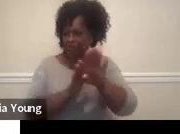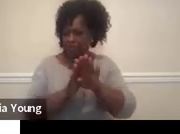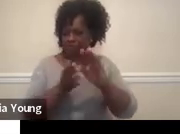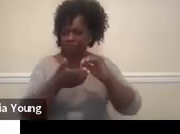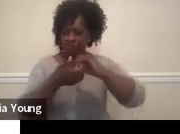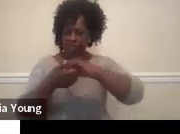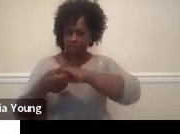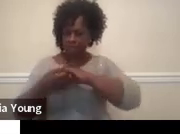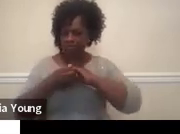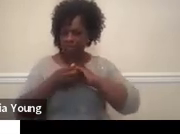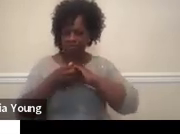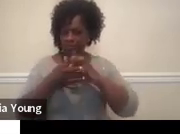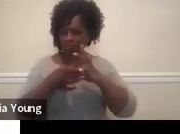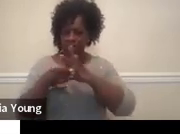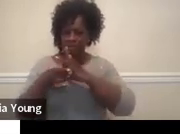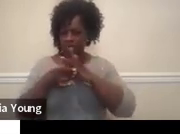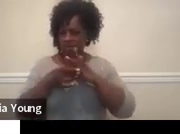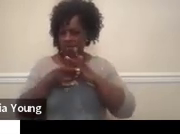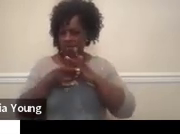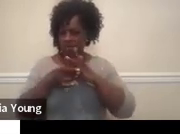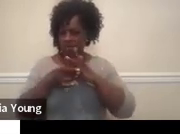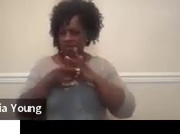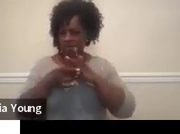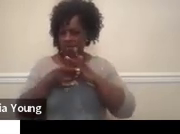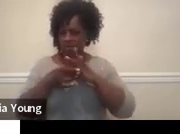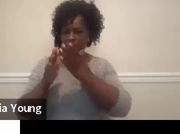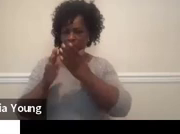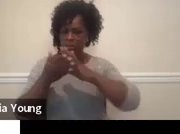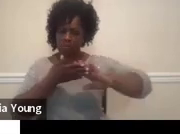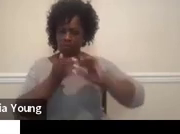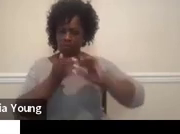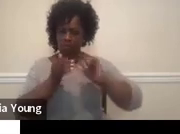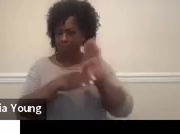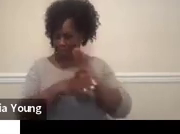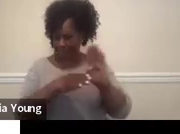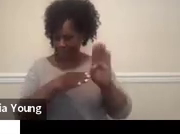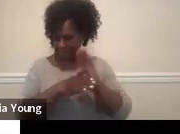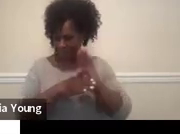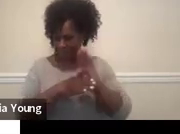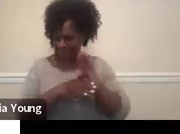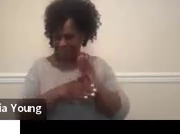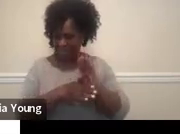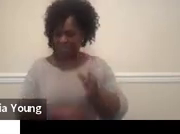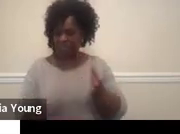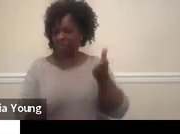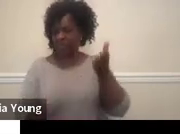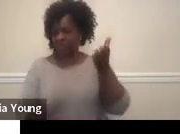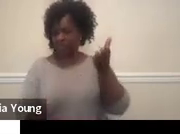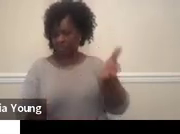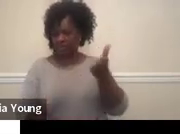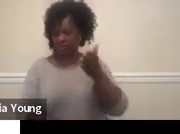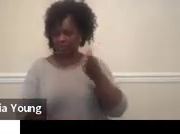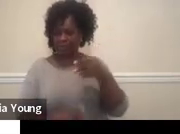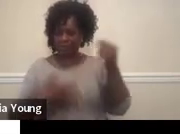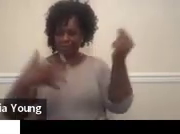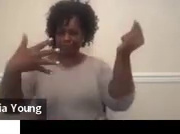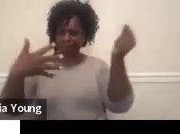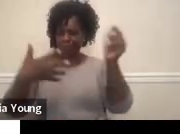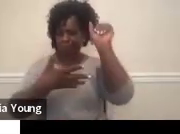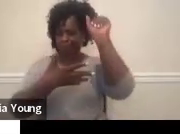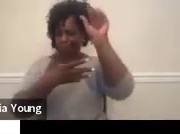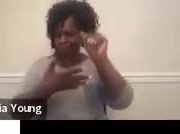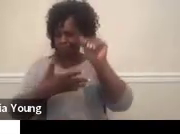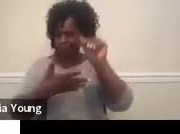relationships in the community with businesses. So this goes through lots of tips and